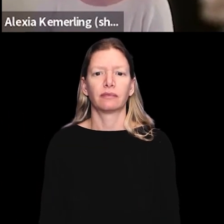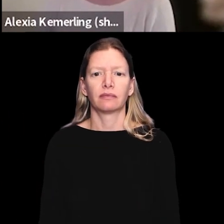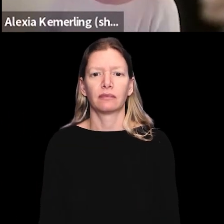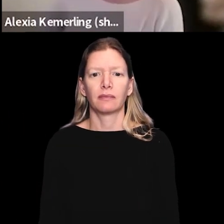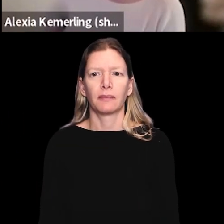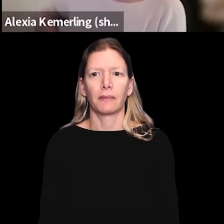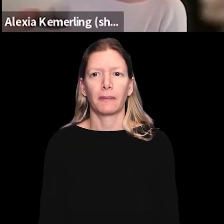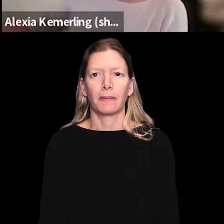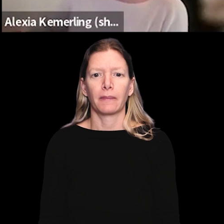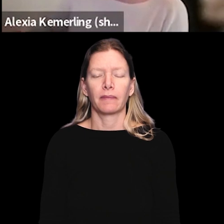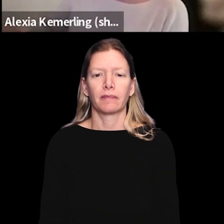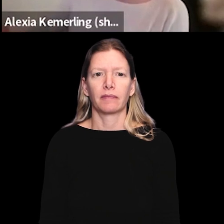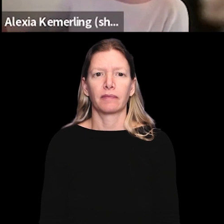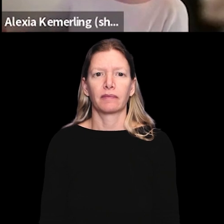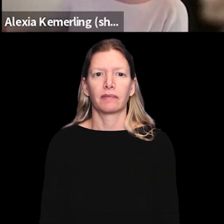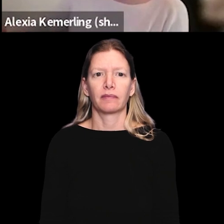audience.